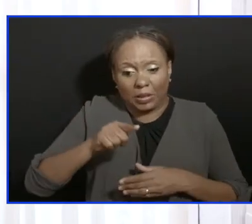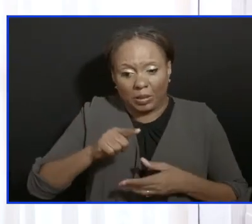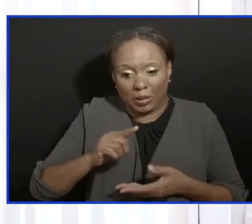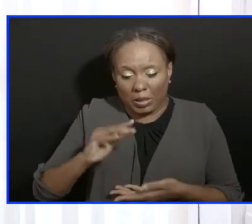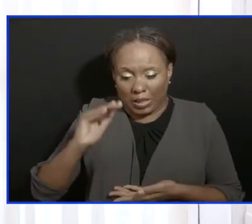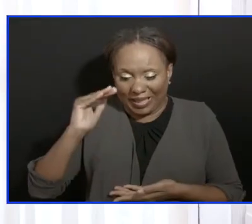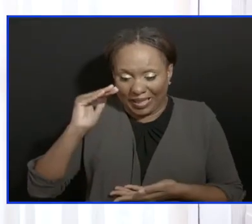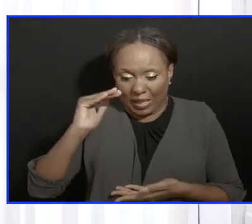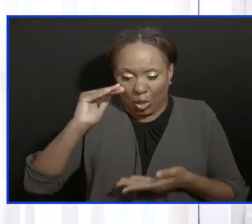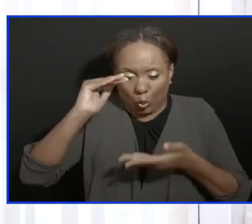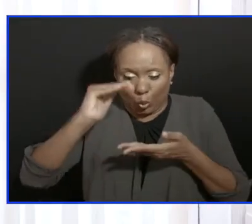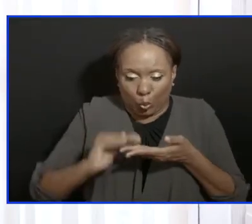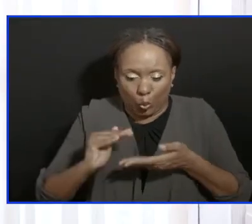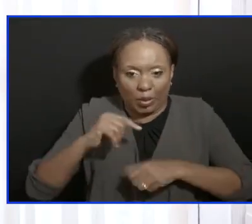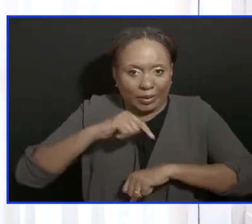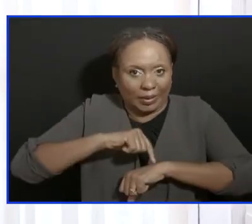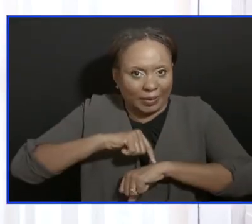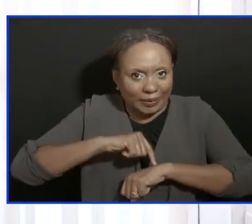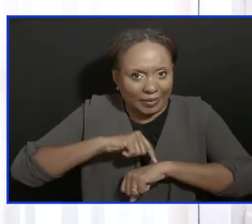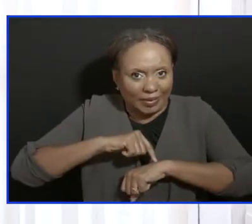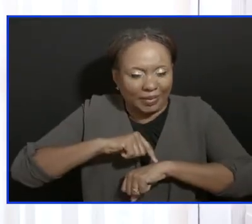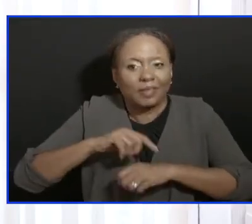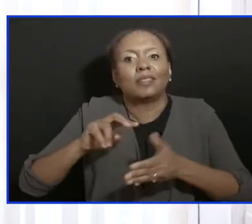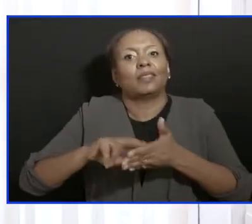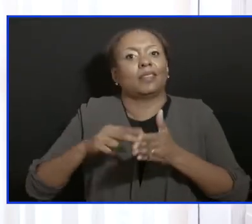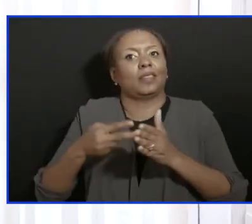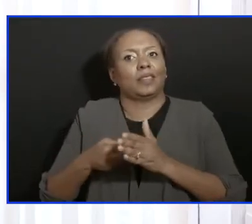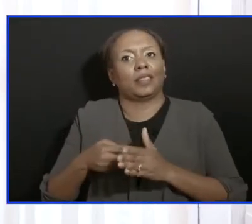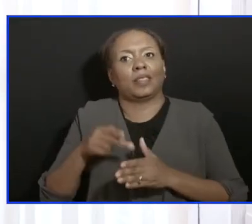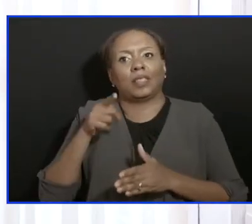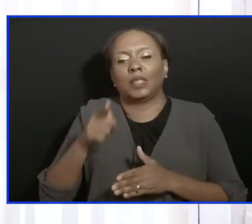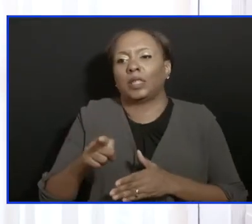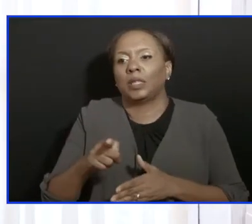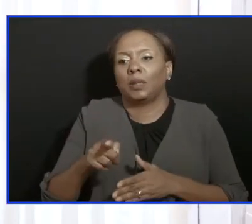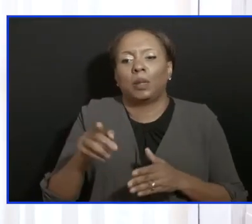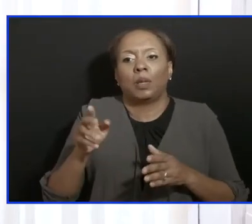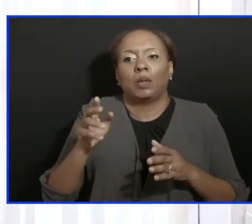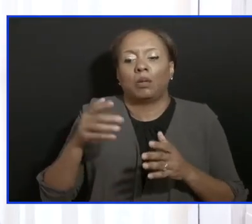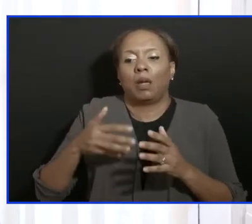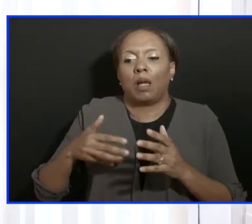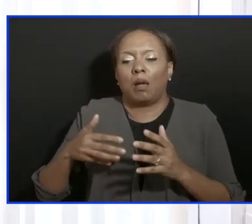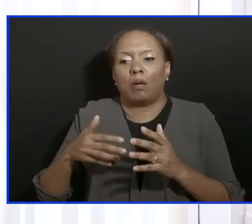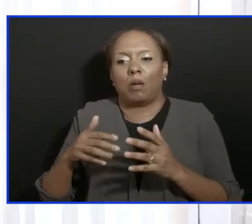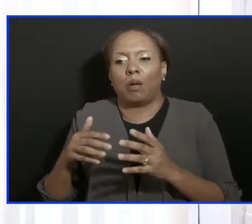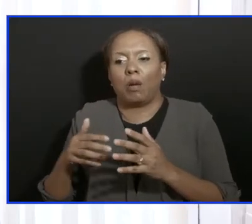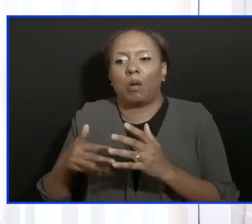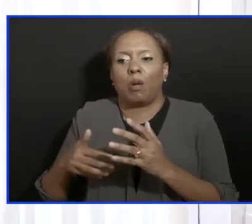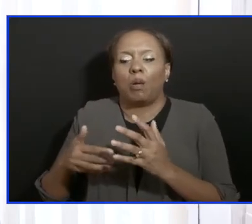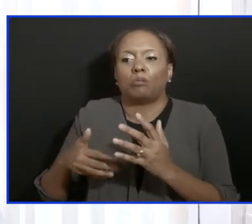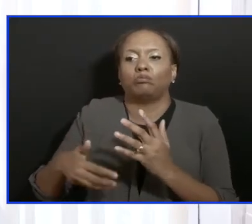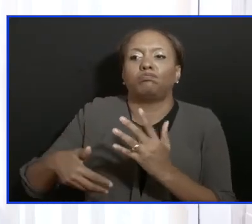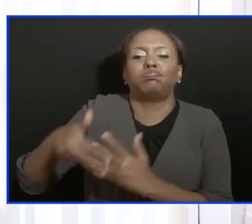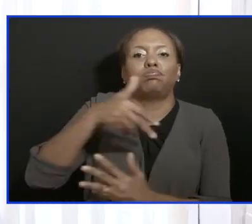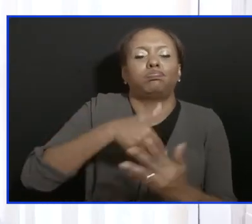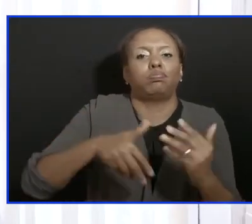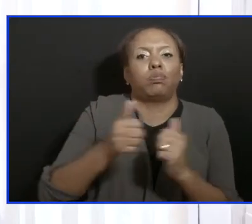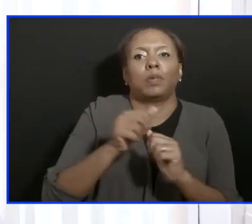vaccinated, then it stands to reason that you will not be as contagious as a person who is unvaccinated, in whom the virus lasts